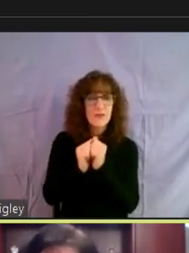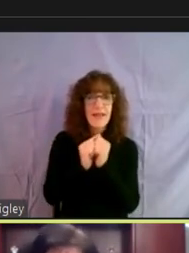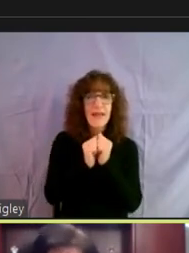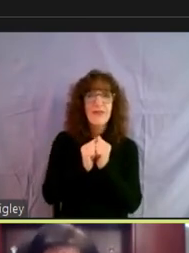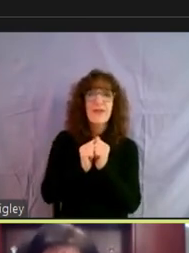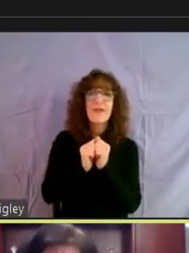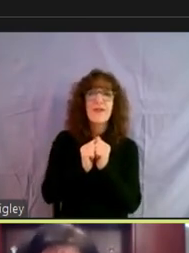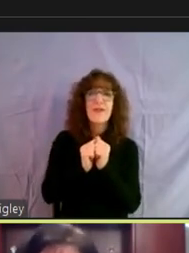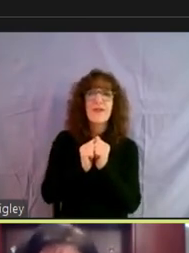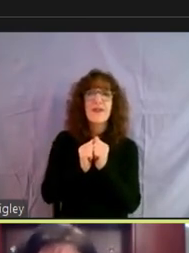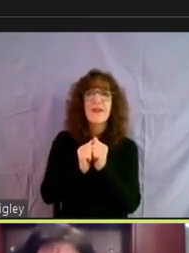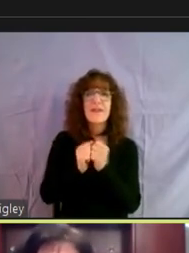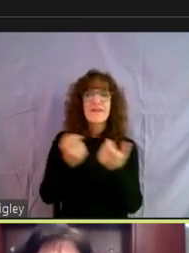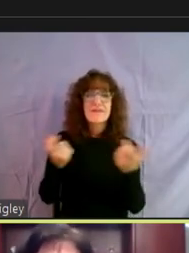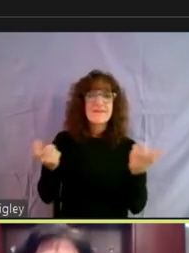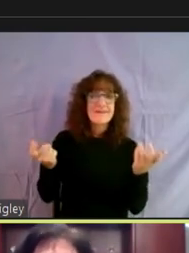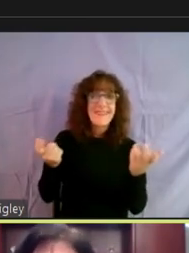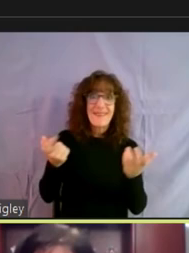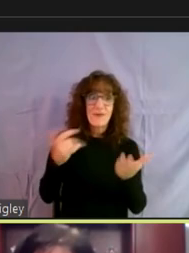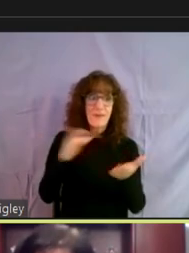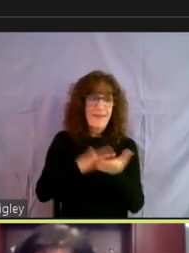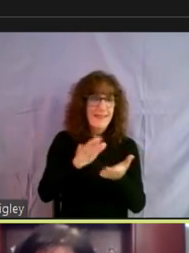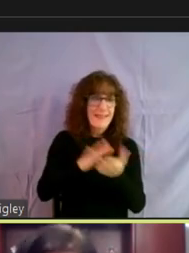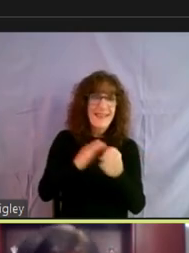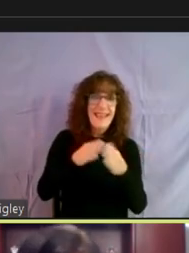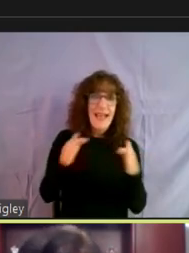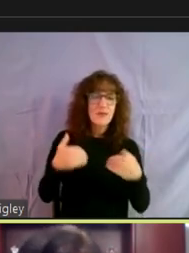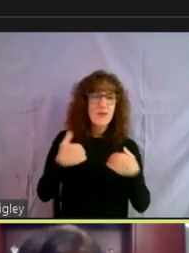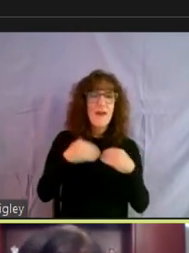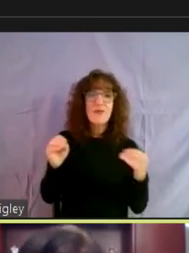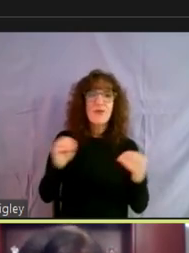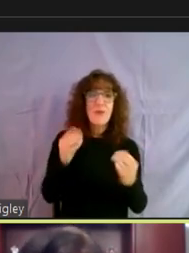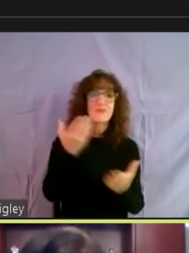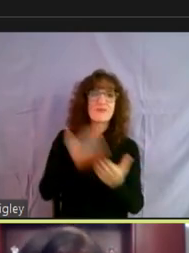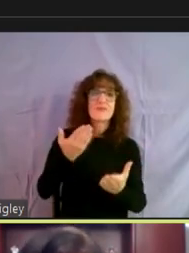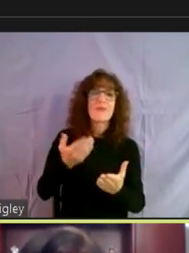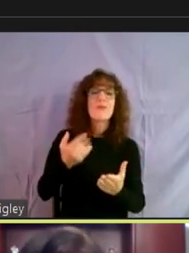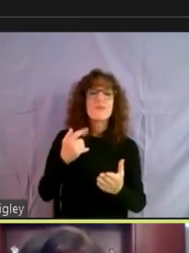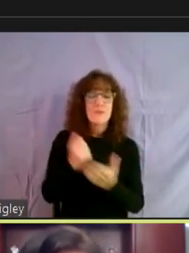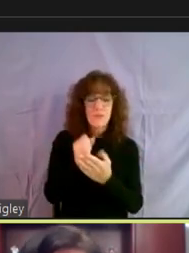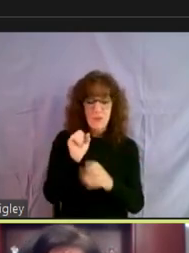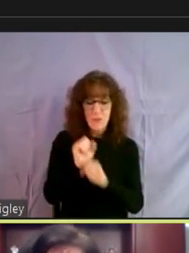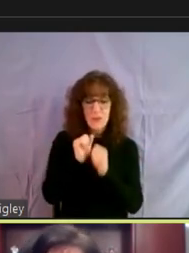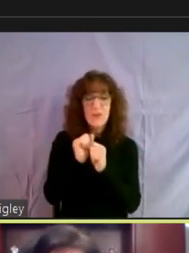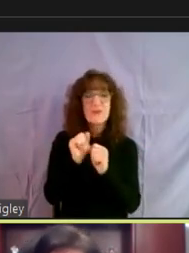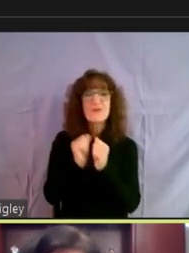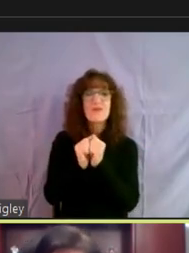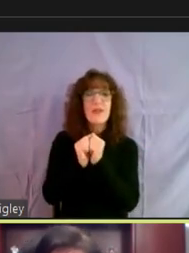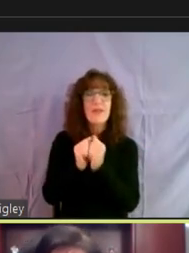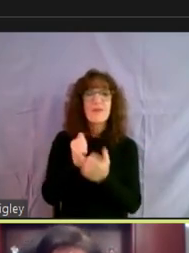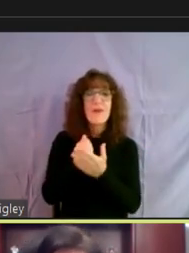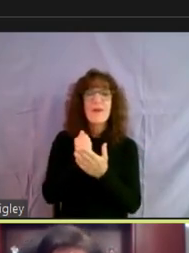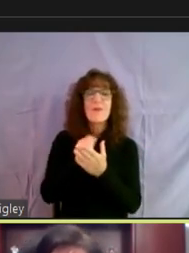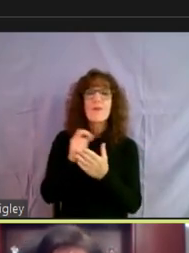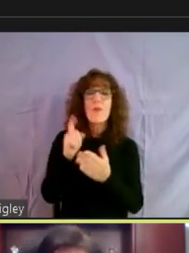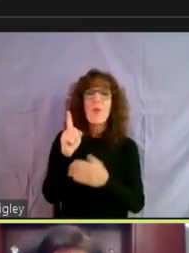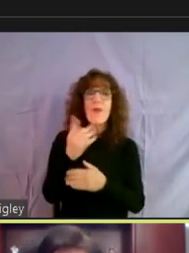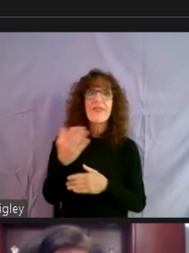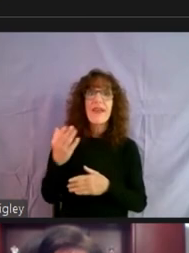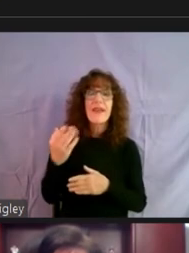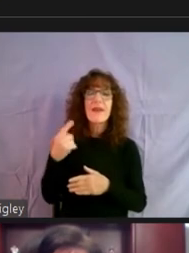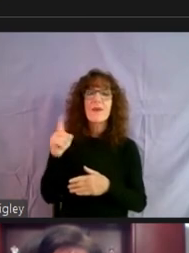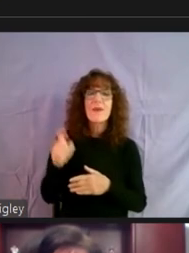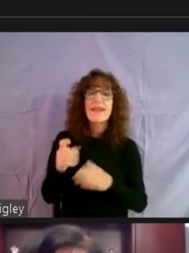houses and you don't really have any documentation, we'll work with you and help you figure that out. Um, we will need copies. One thing we will